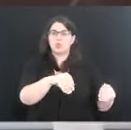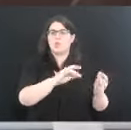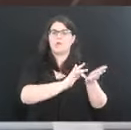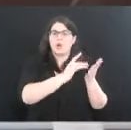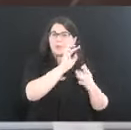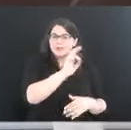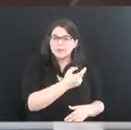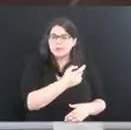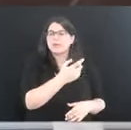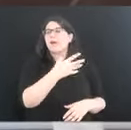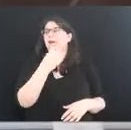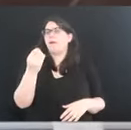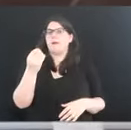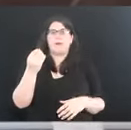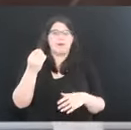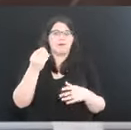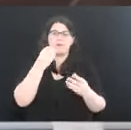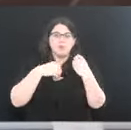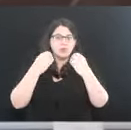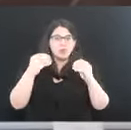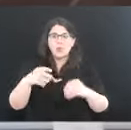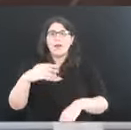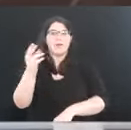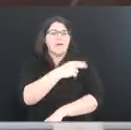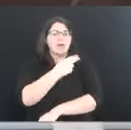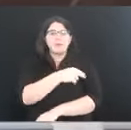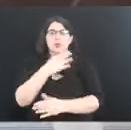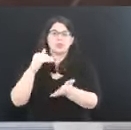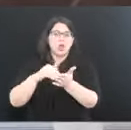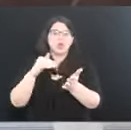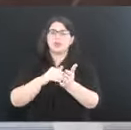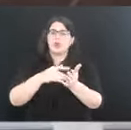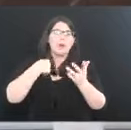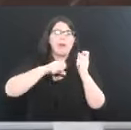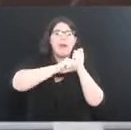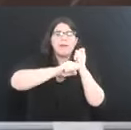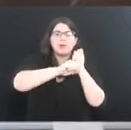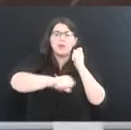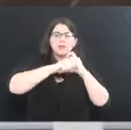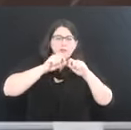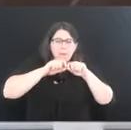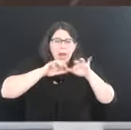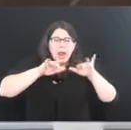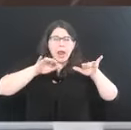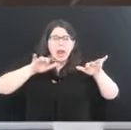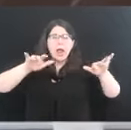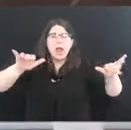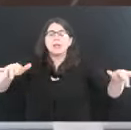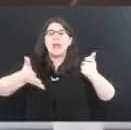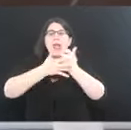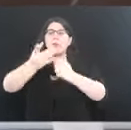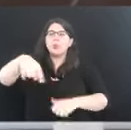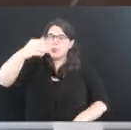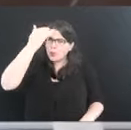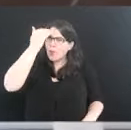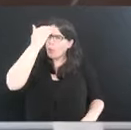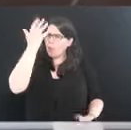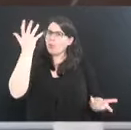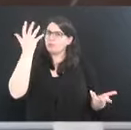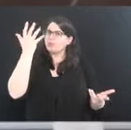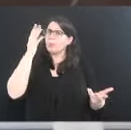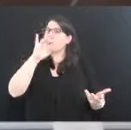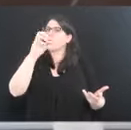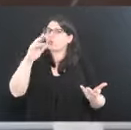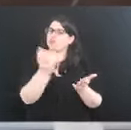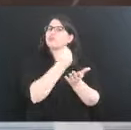advertising in doctors' offices and hospitals to increase the number of individuals, increase information in there to advise individuals